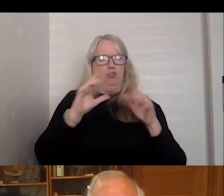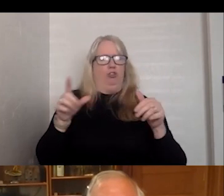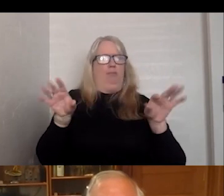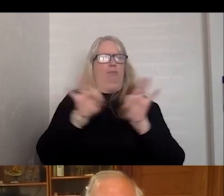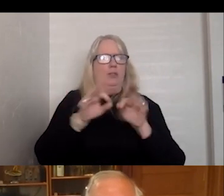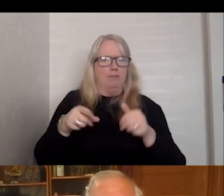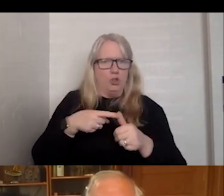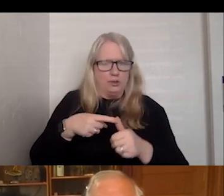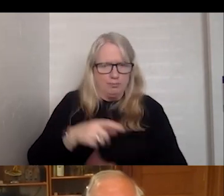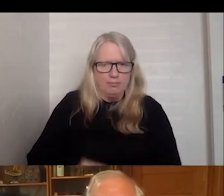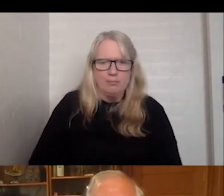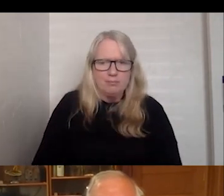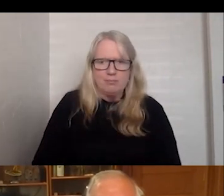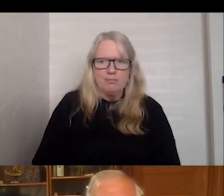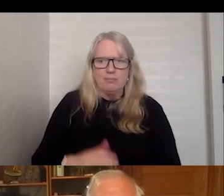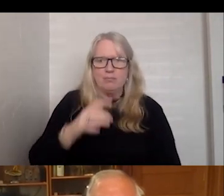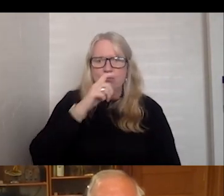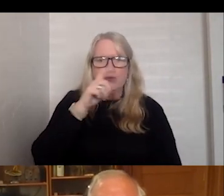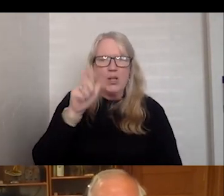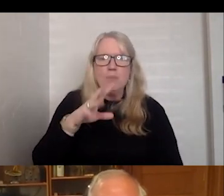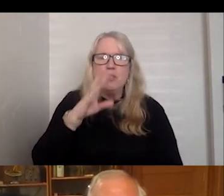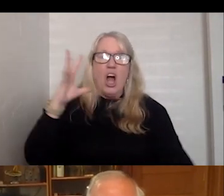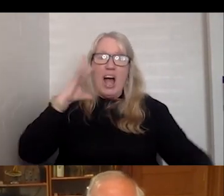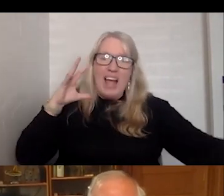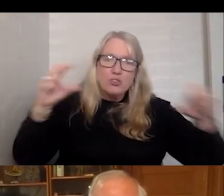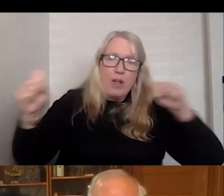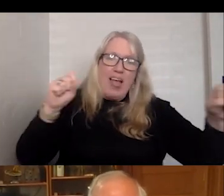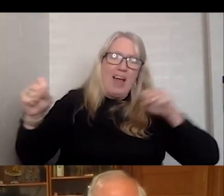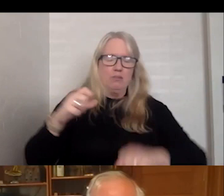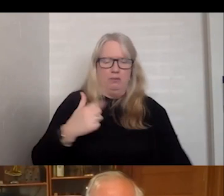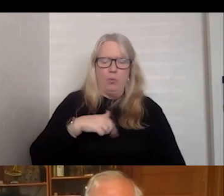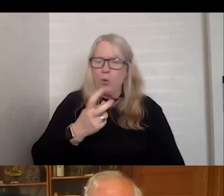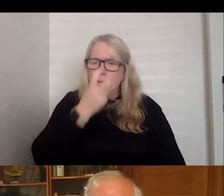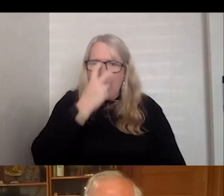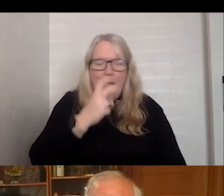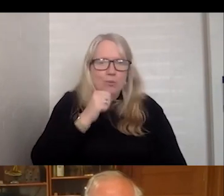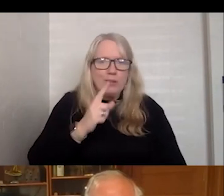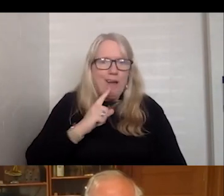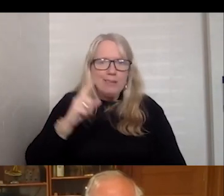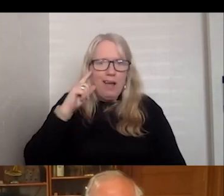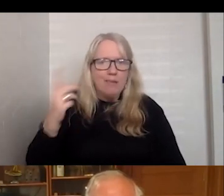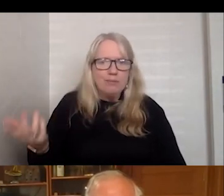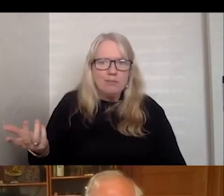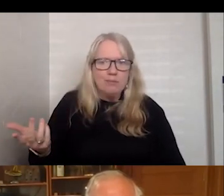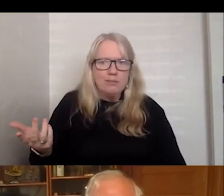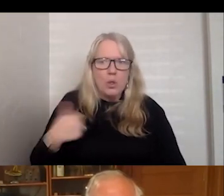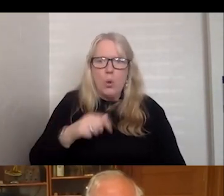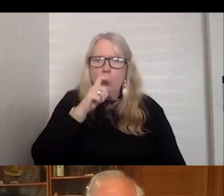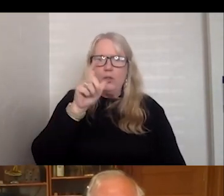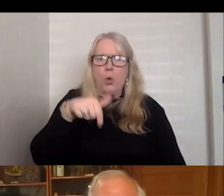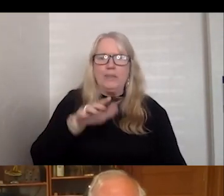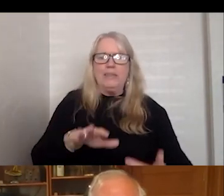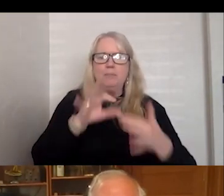Another thing is there's no need to talk extra loud. We're blind and not deaf. We don't need that special